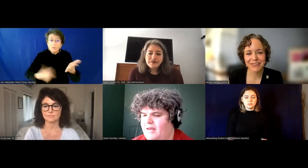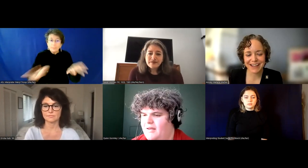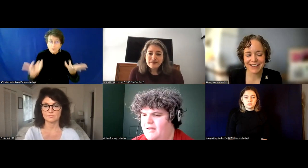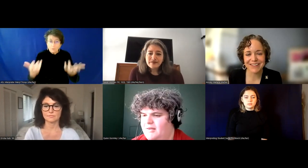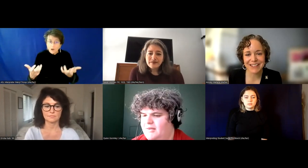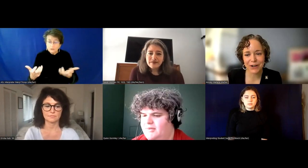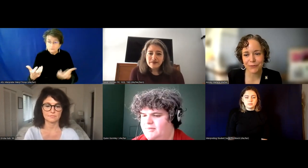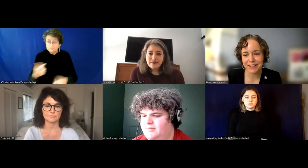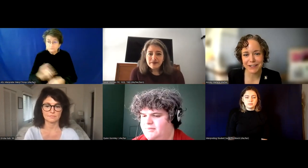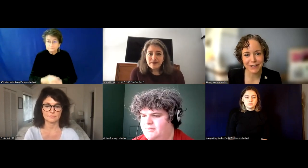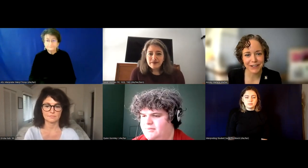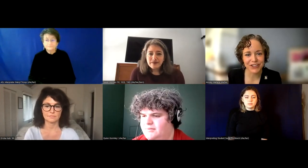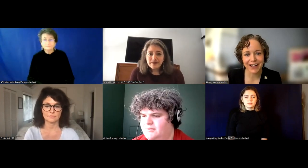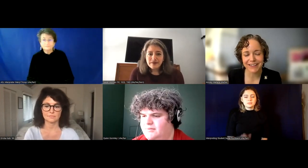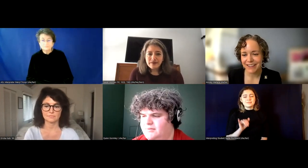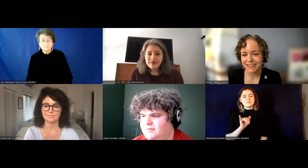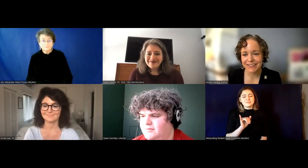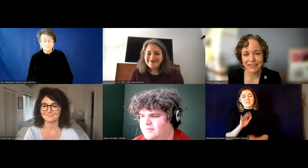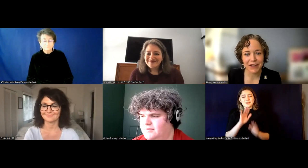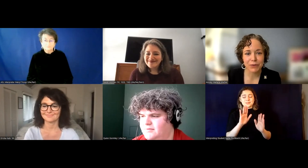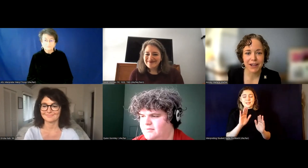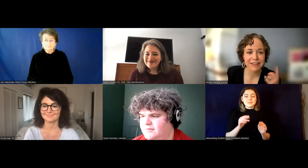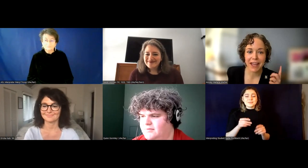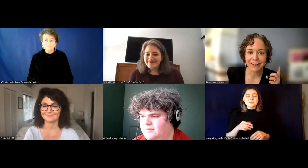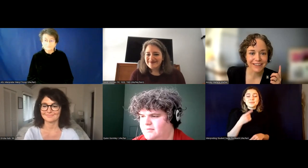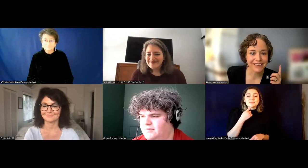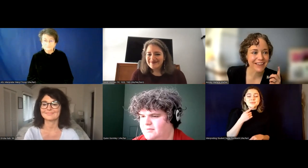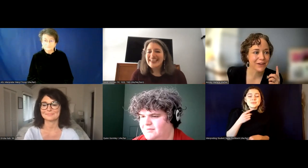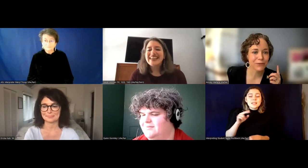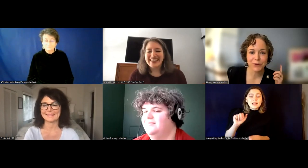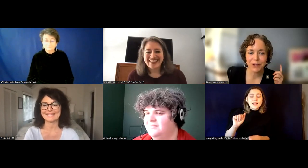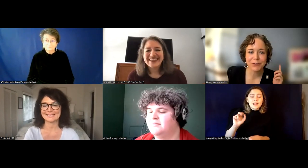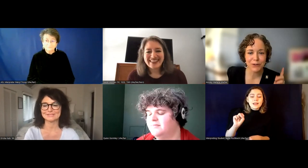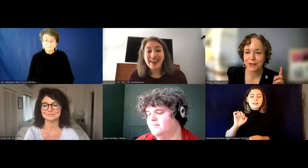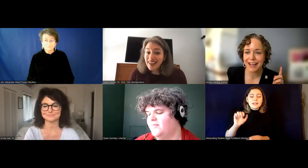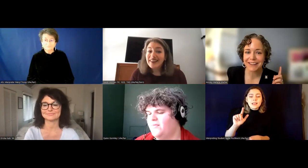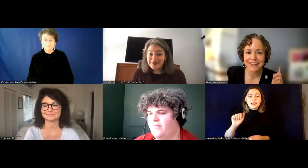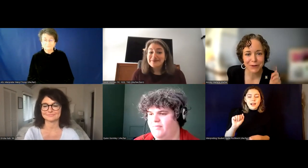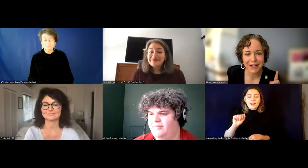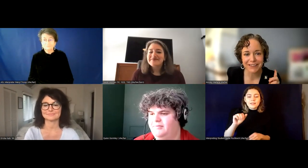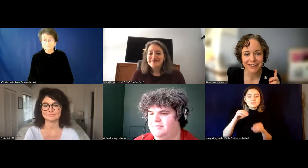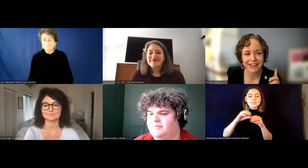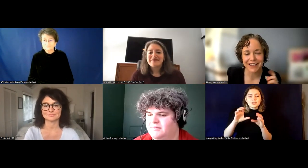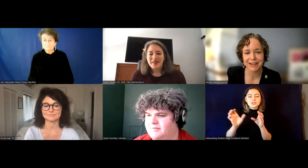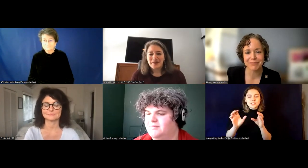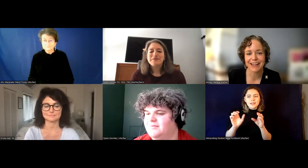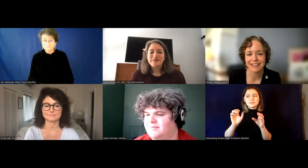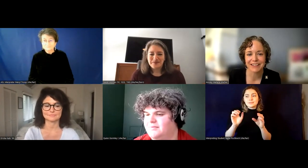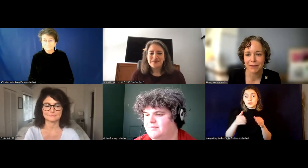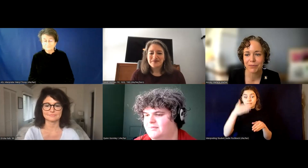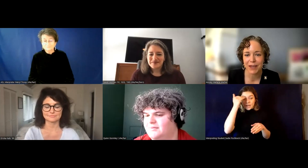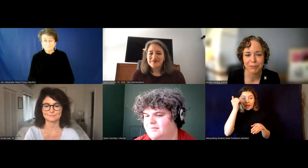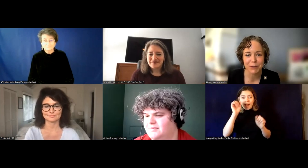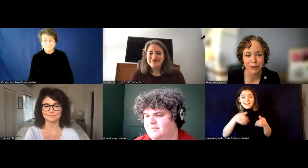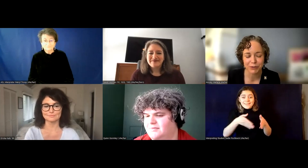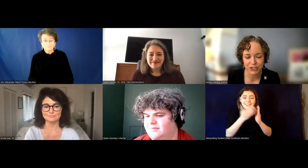That's great. And I noticed that our friend Anila in the chat says, and you can ask again, like that if you, if you do forget that you can ask again, um, and